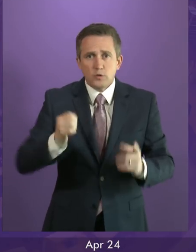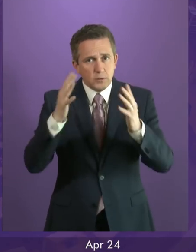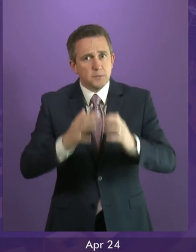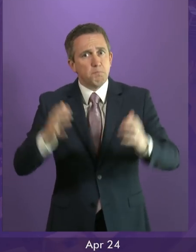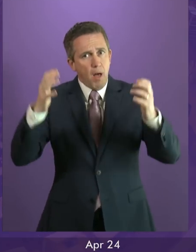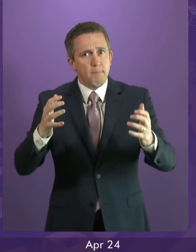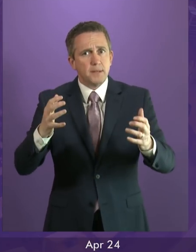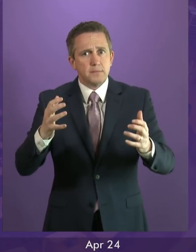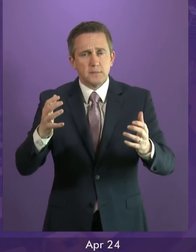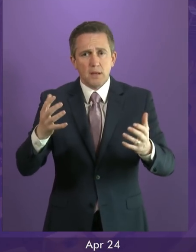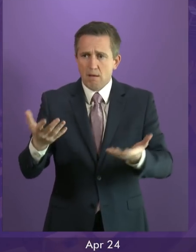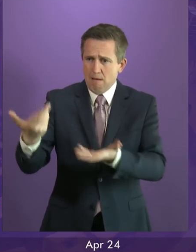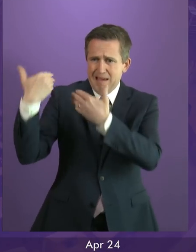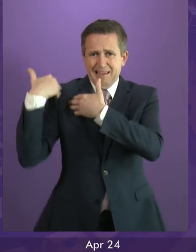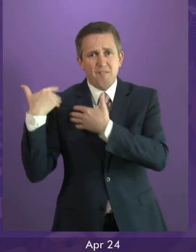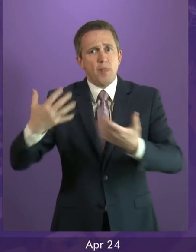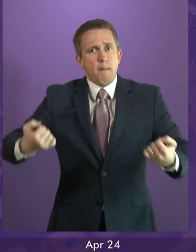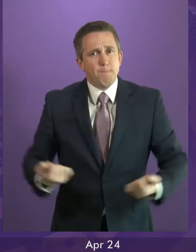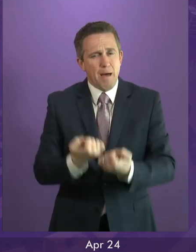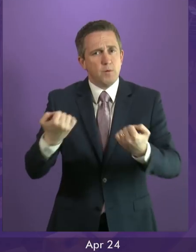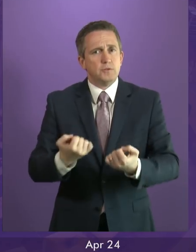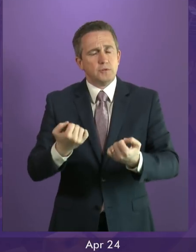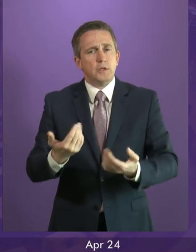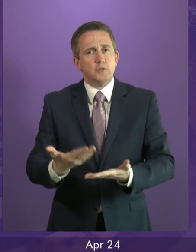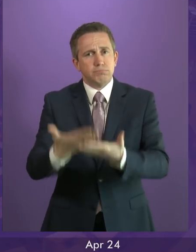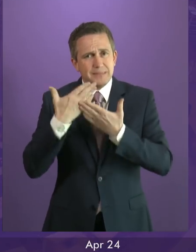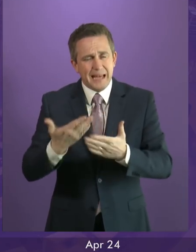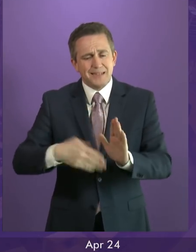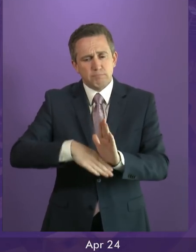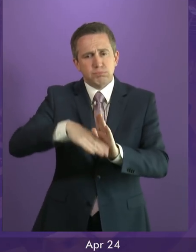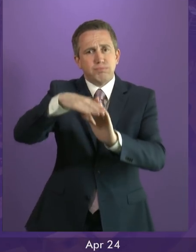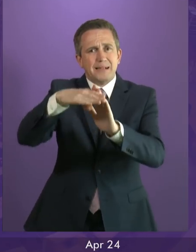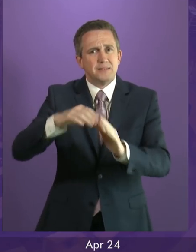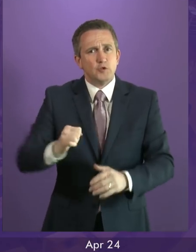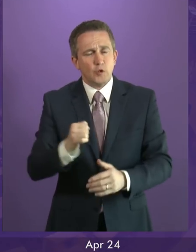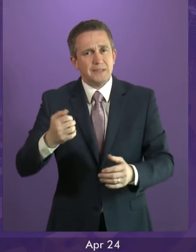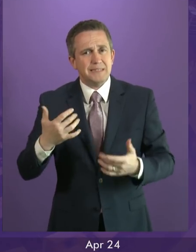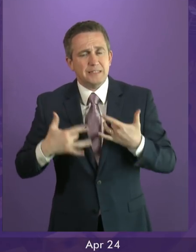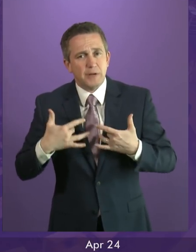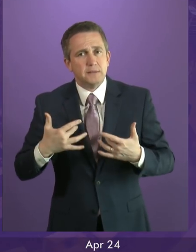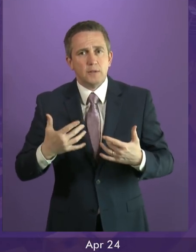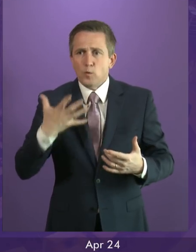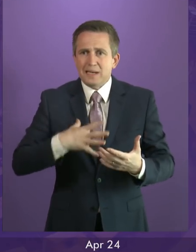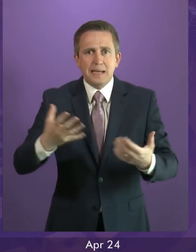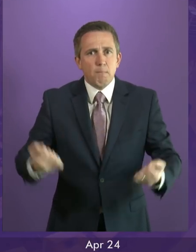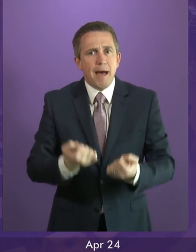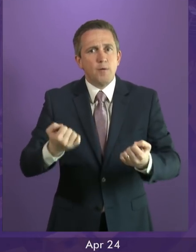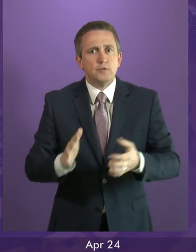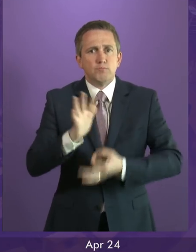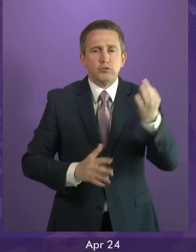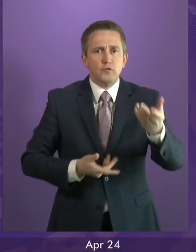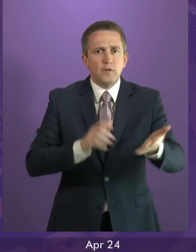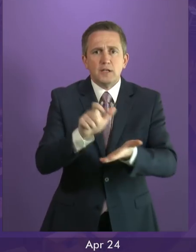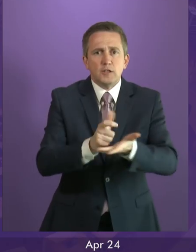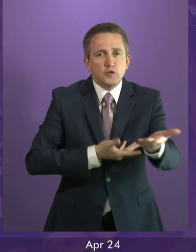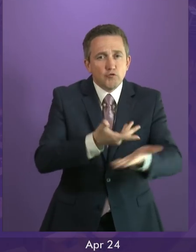powers we need to better protect and advance our interests. For example, more powers to boost trade and strengthen our economy,